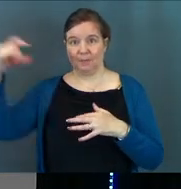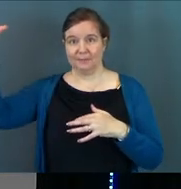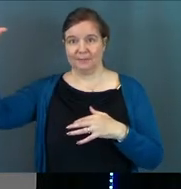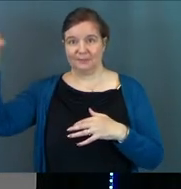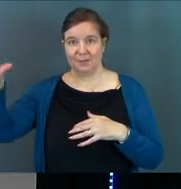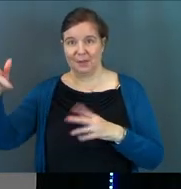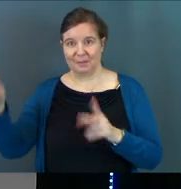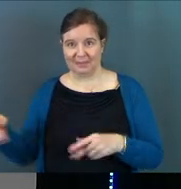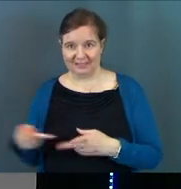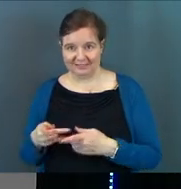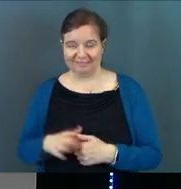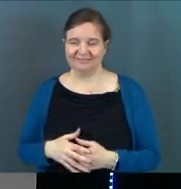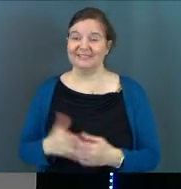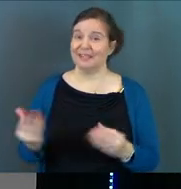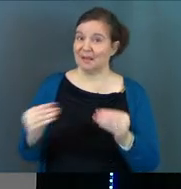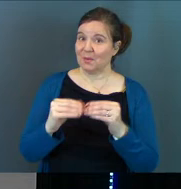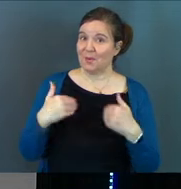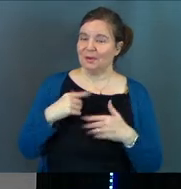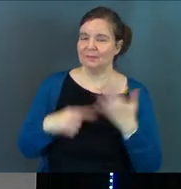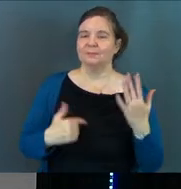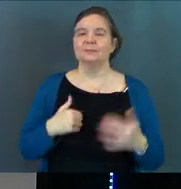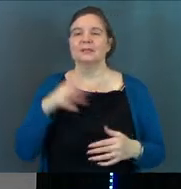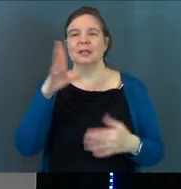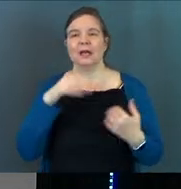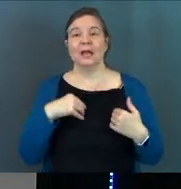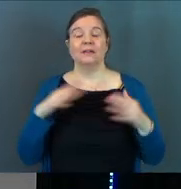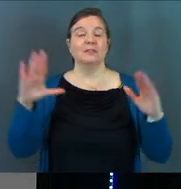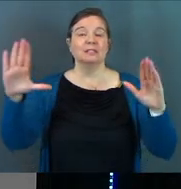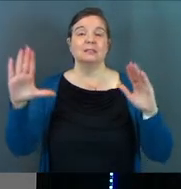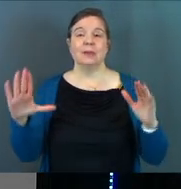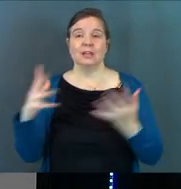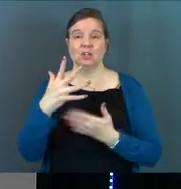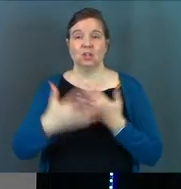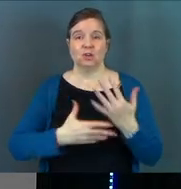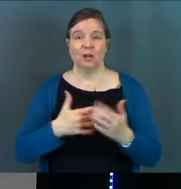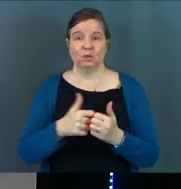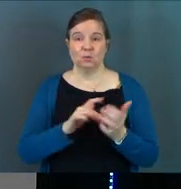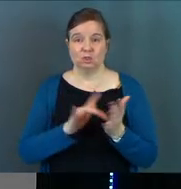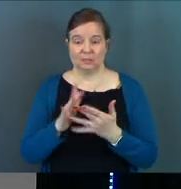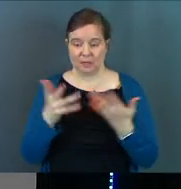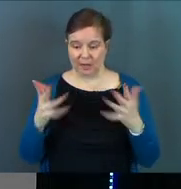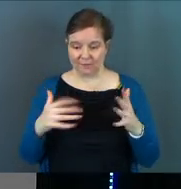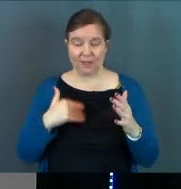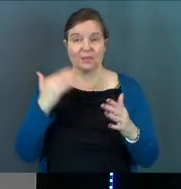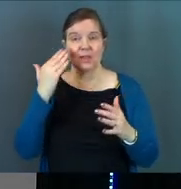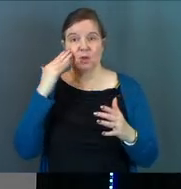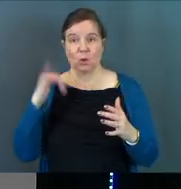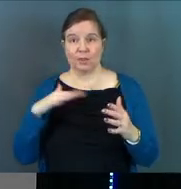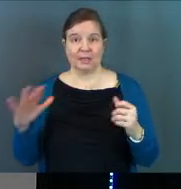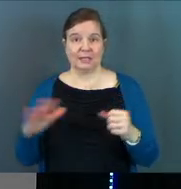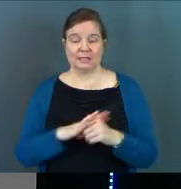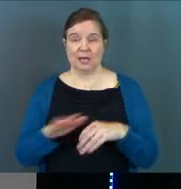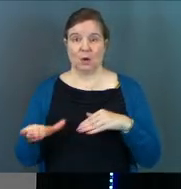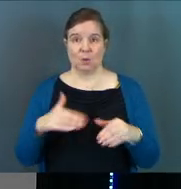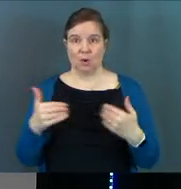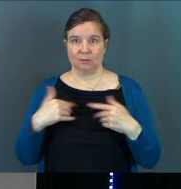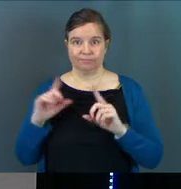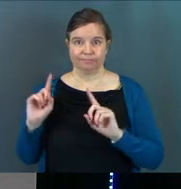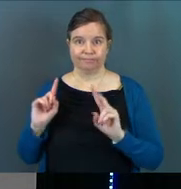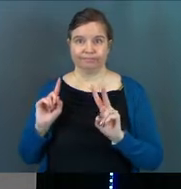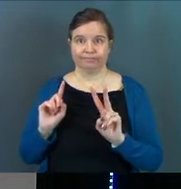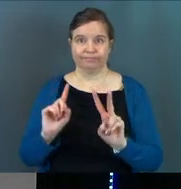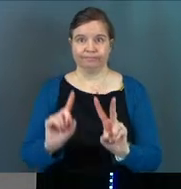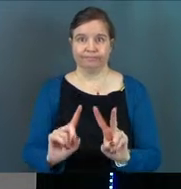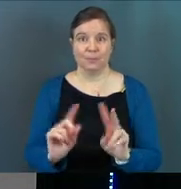Because there's more. Okay. So these guys have this amazing interaction with Jesus. And afterward, they'd know the entire walk had been